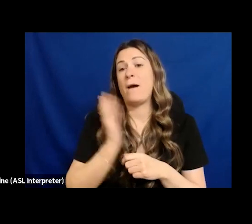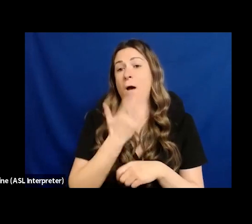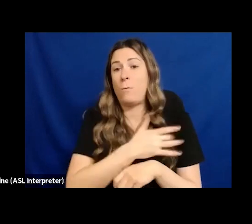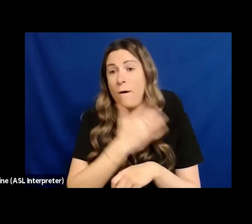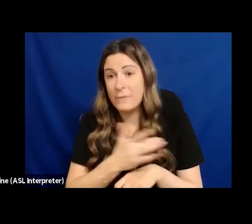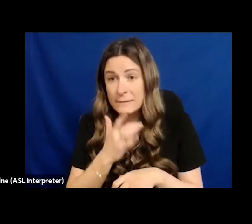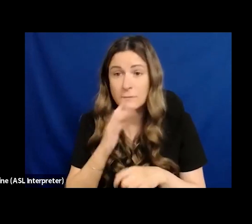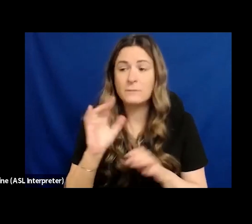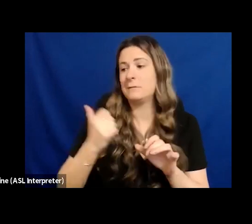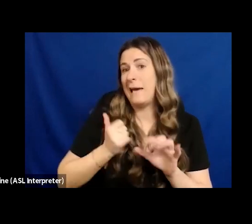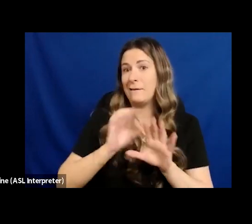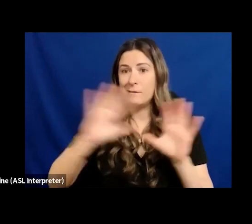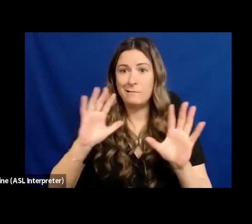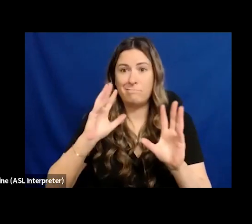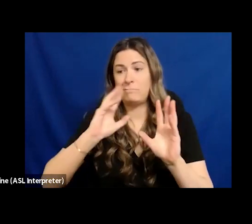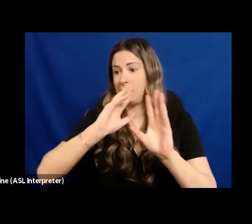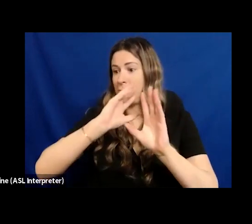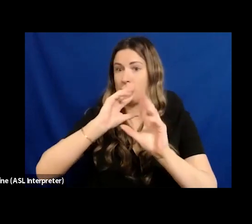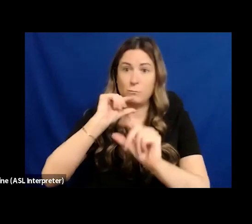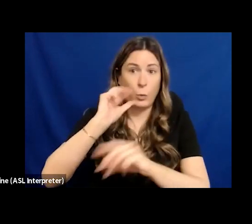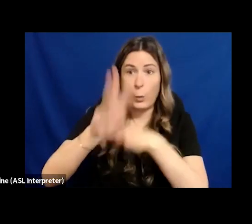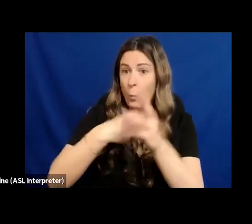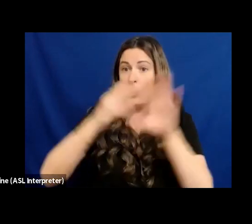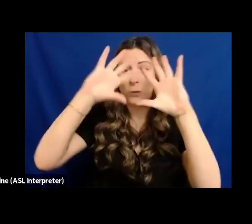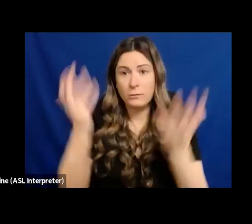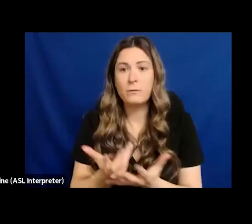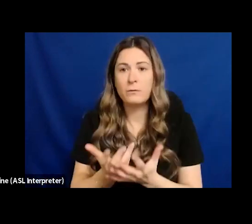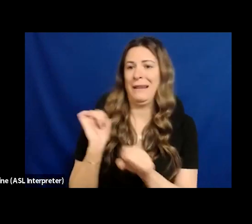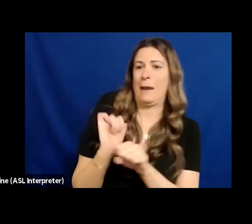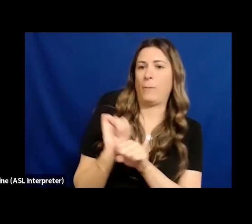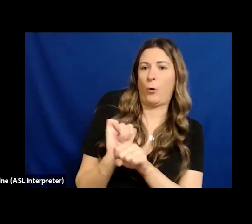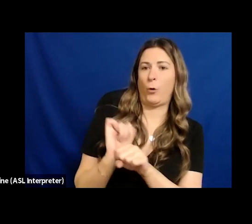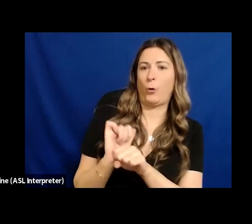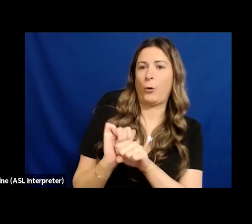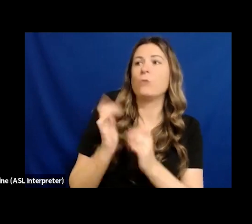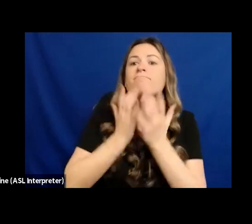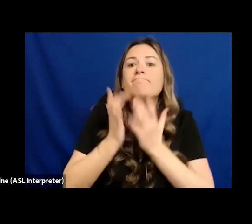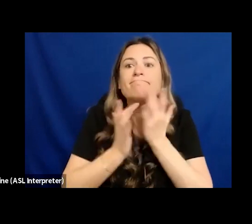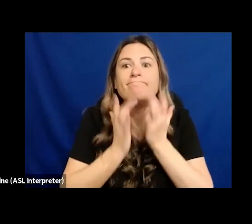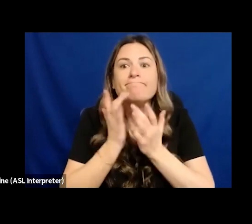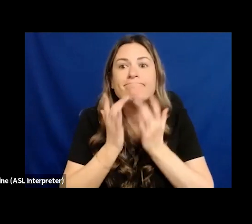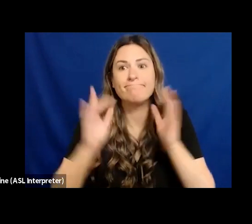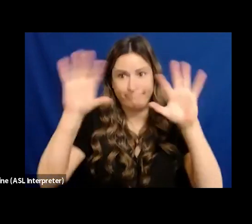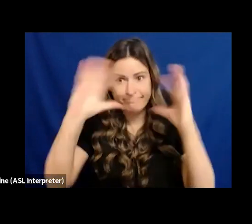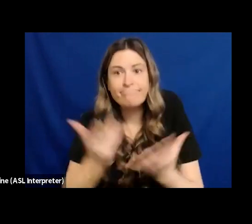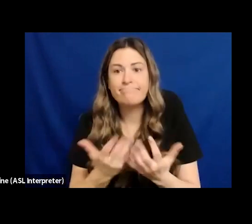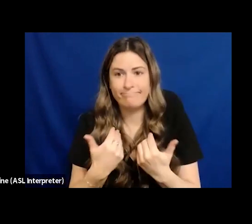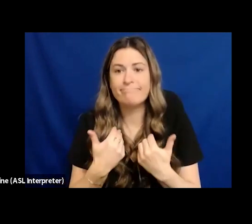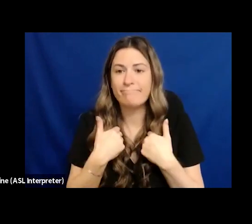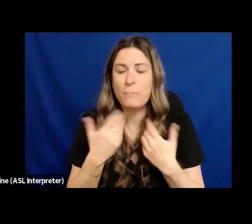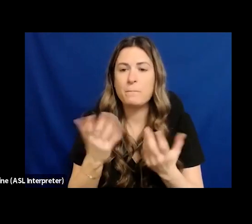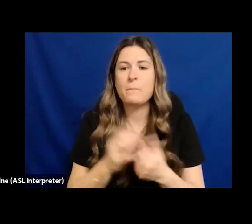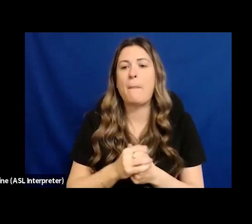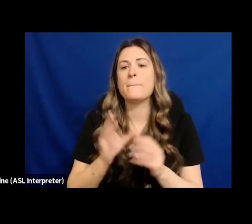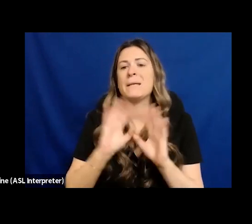shortage persists. And so I'm really, really excited for the event we've got coming up for you. Within BC, it's clear that workers who are